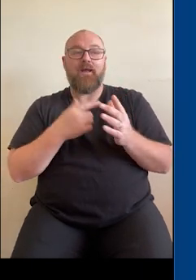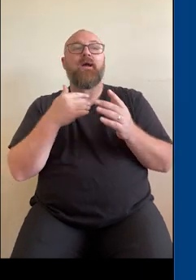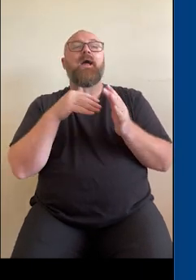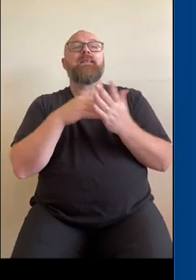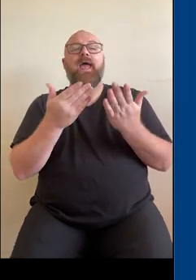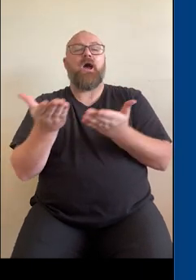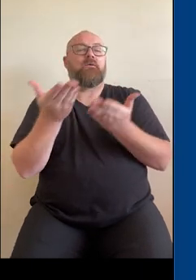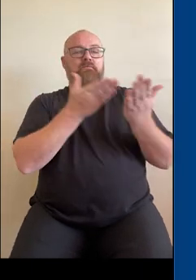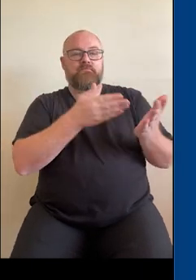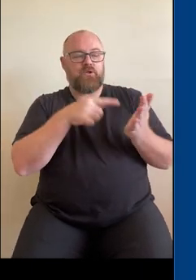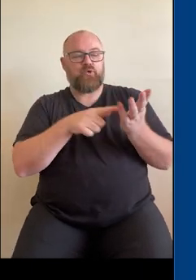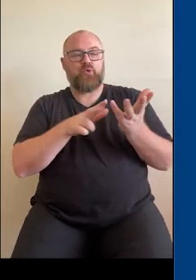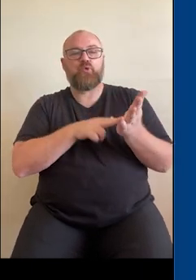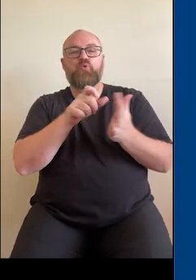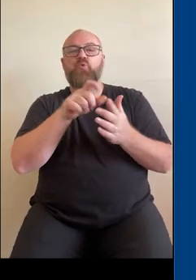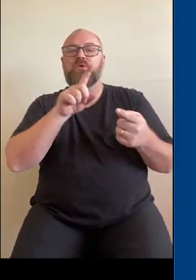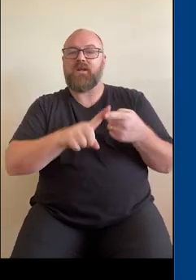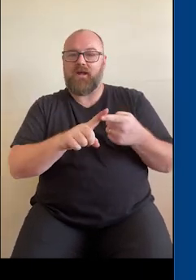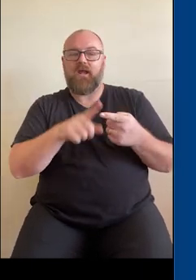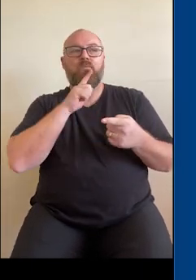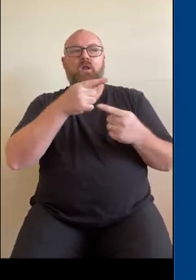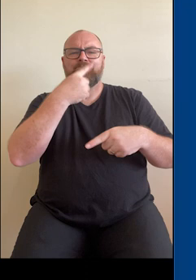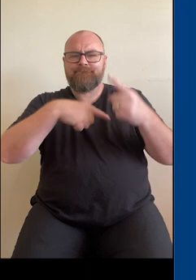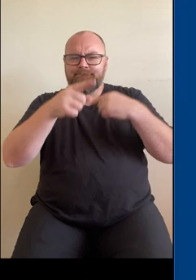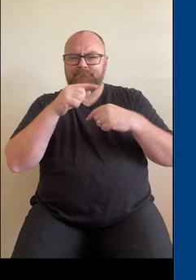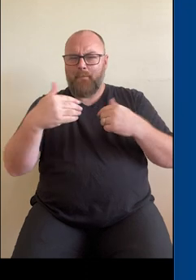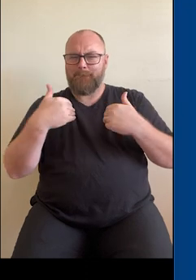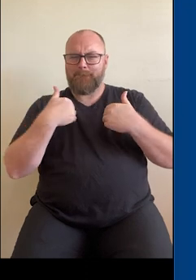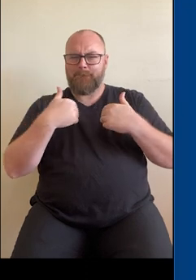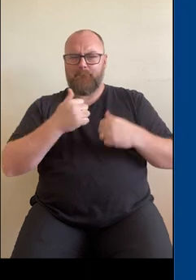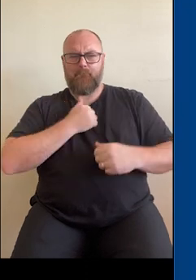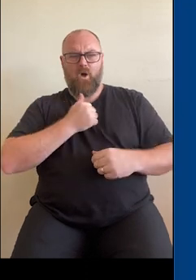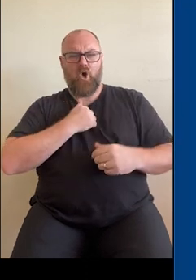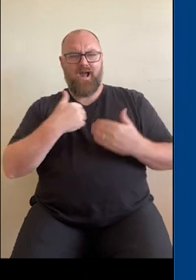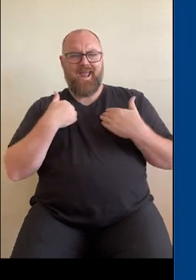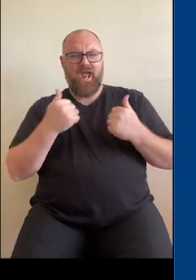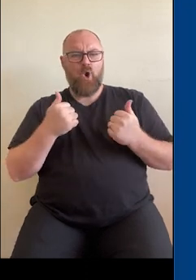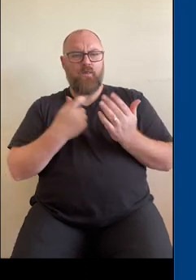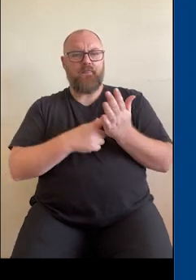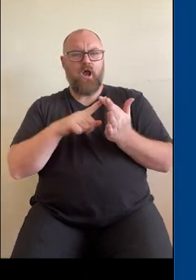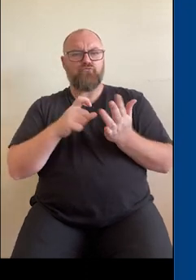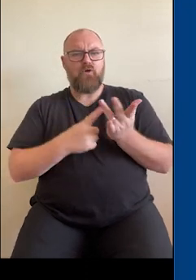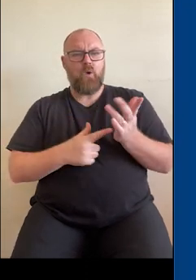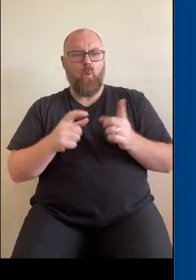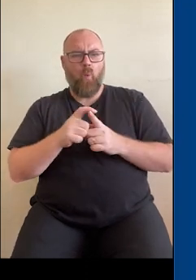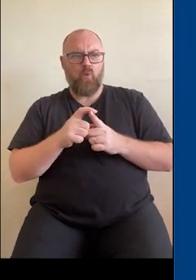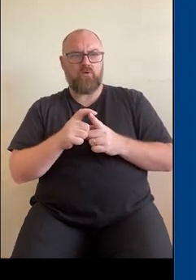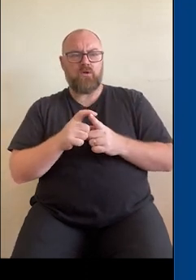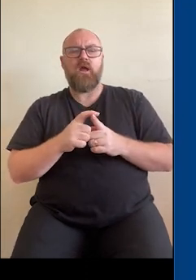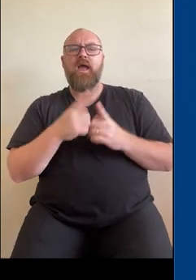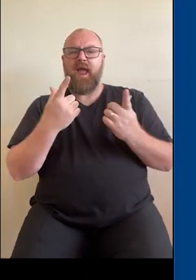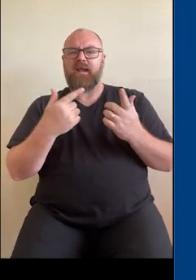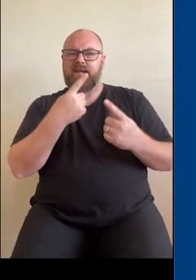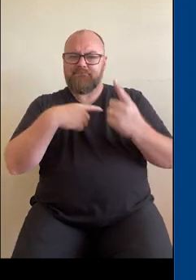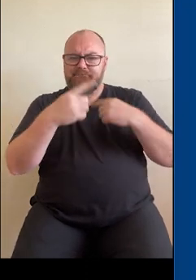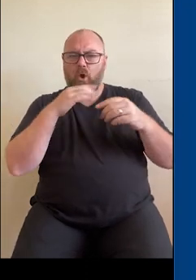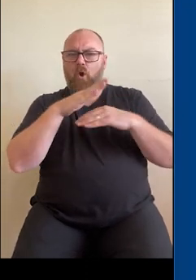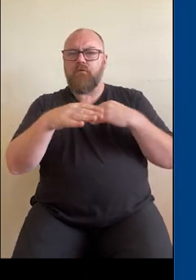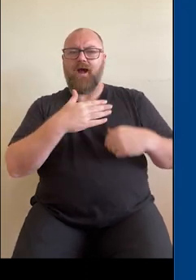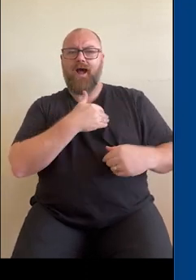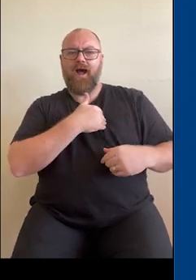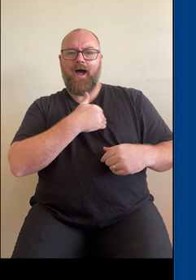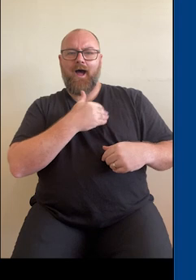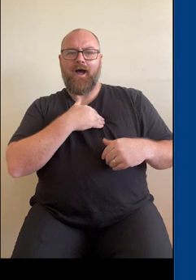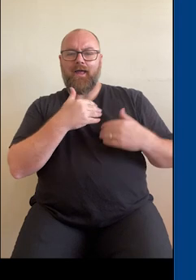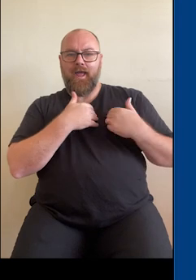who's going to take us through My Health Record and some of the heart health information that can be really useful to have in your